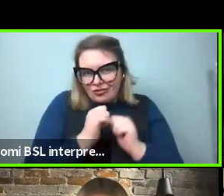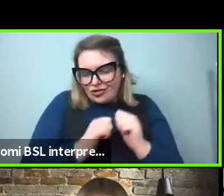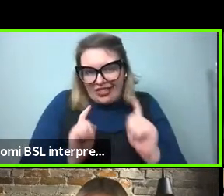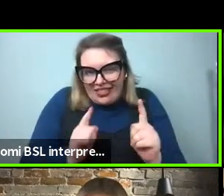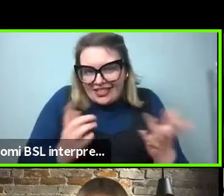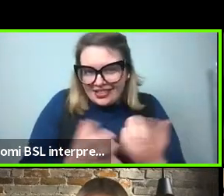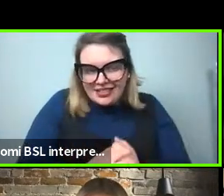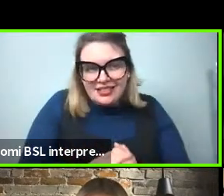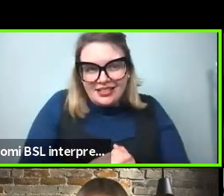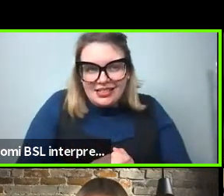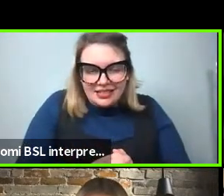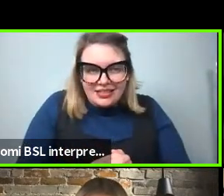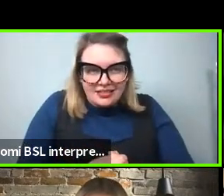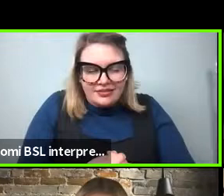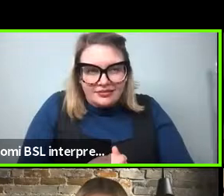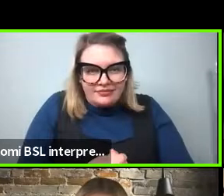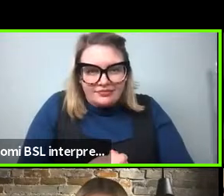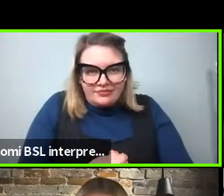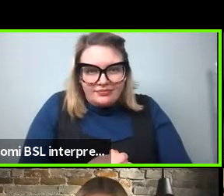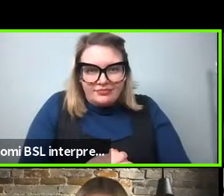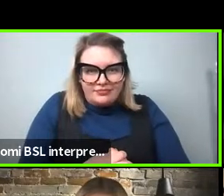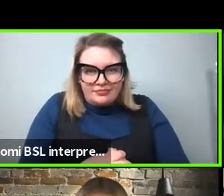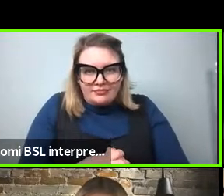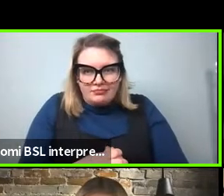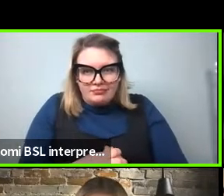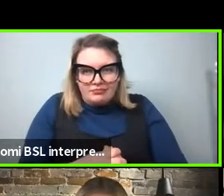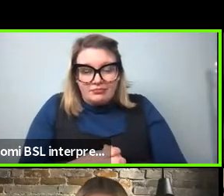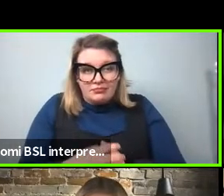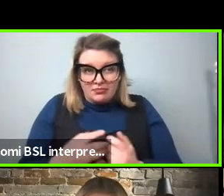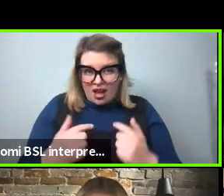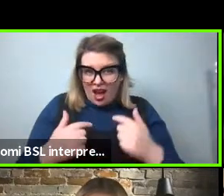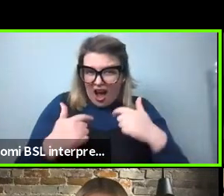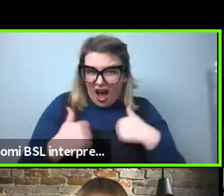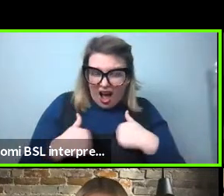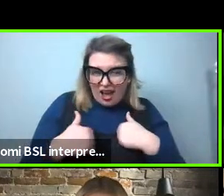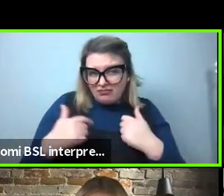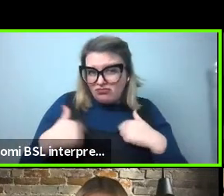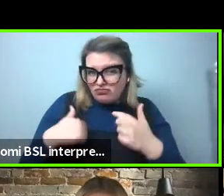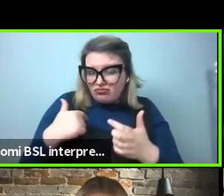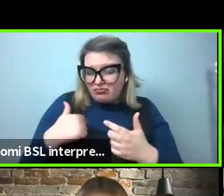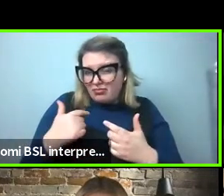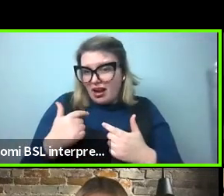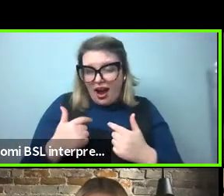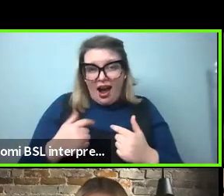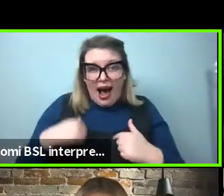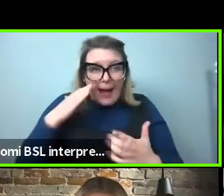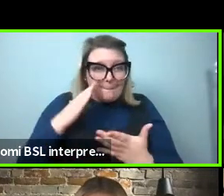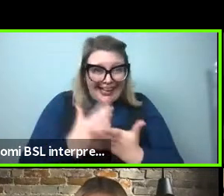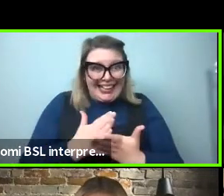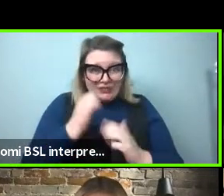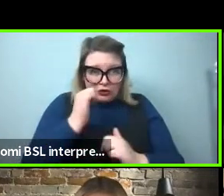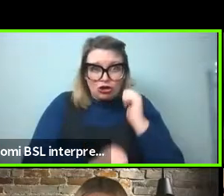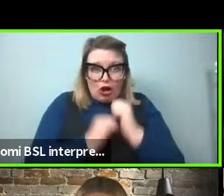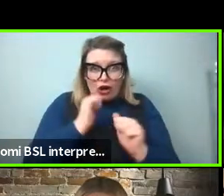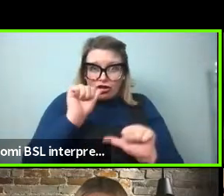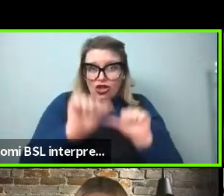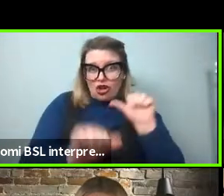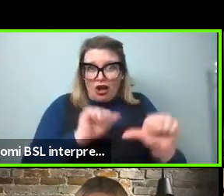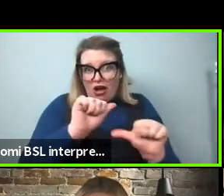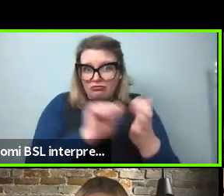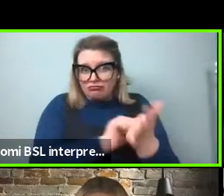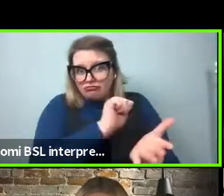yeah, I think what you're saying is like, I believe in structure. So I, you know, you're, you know, I think there's a lot of evidence for